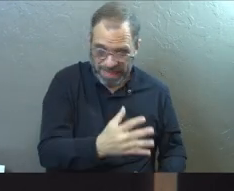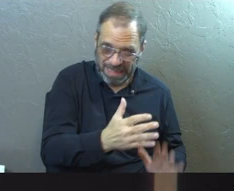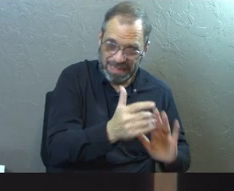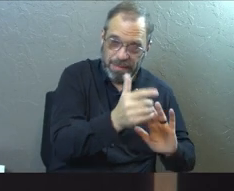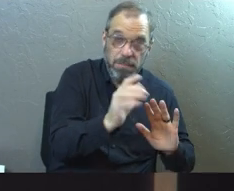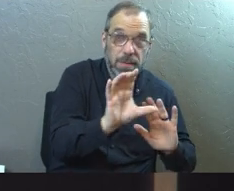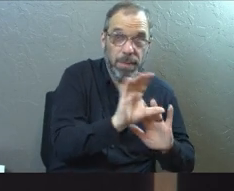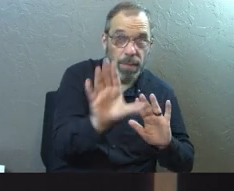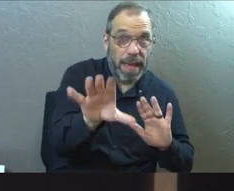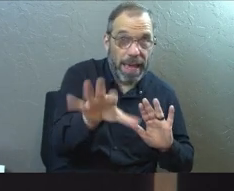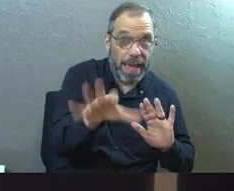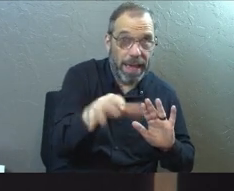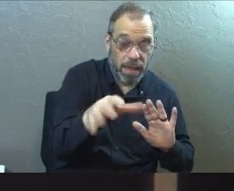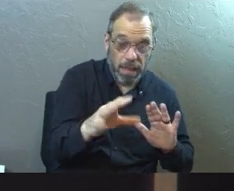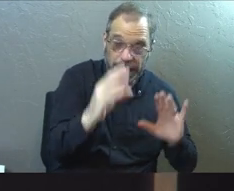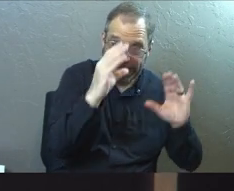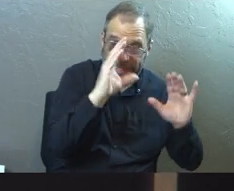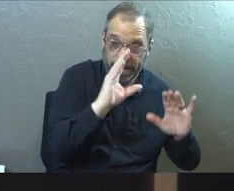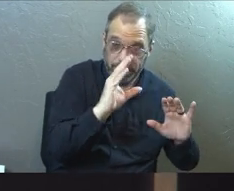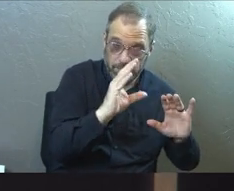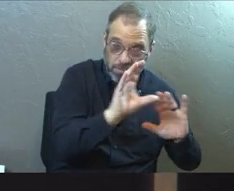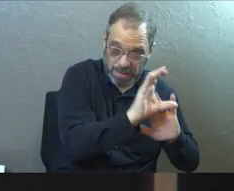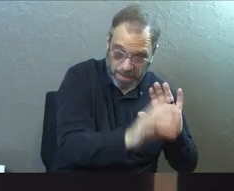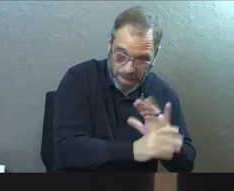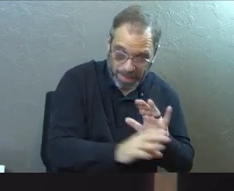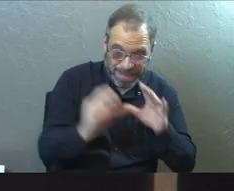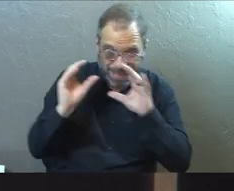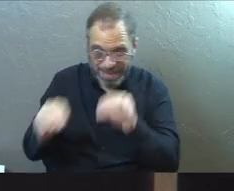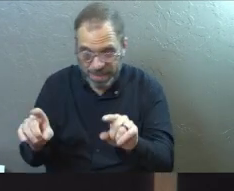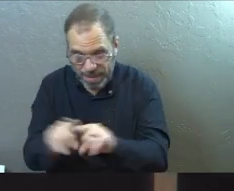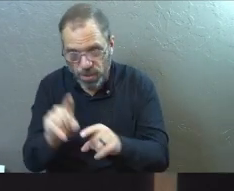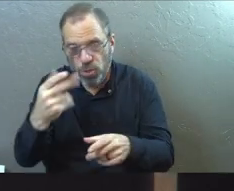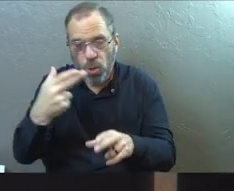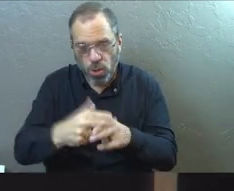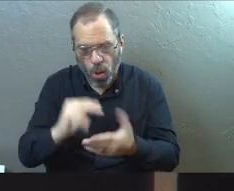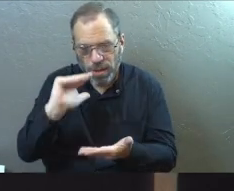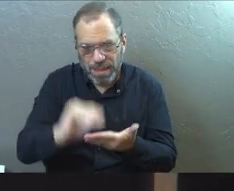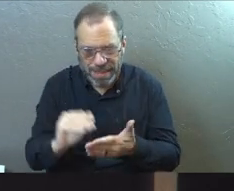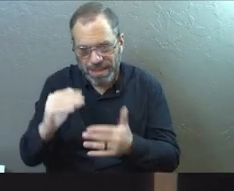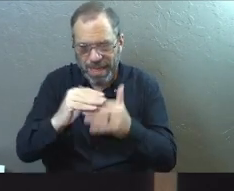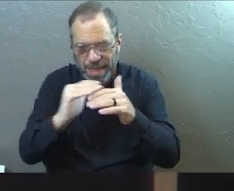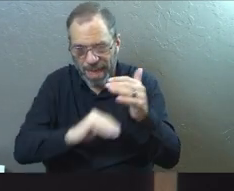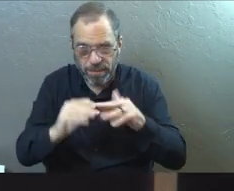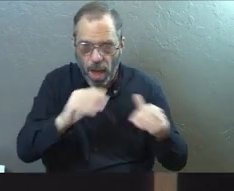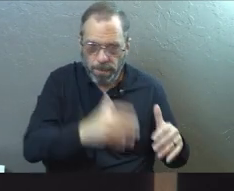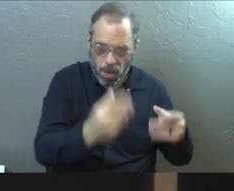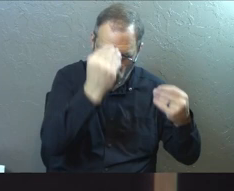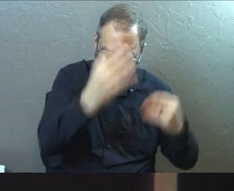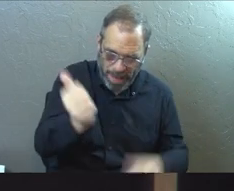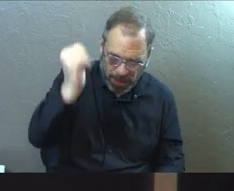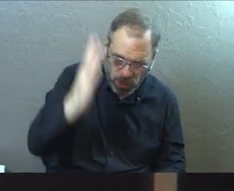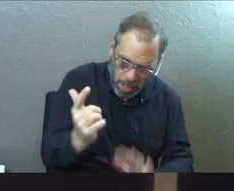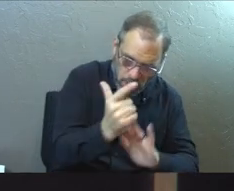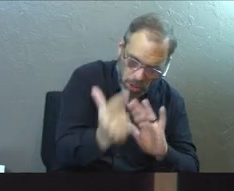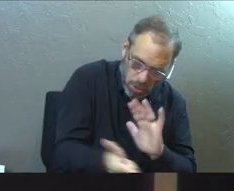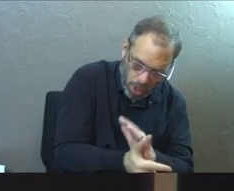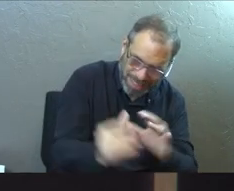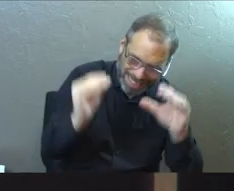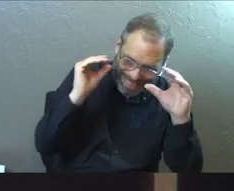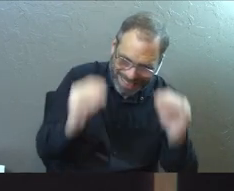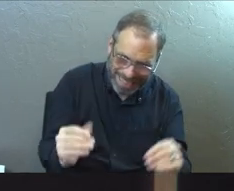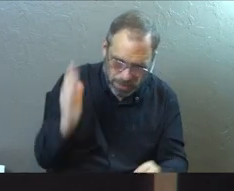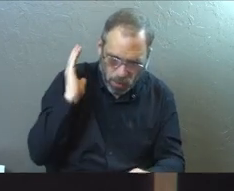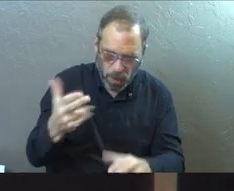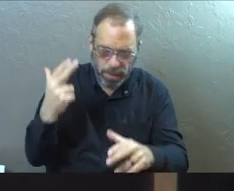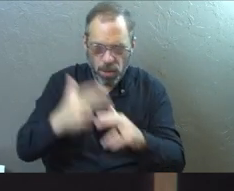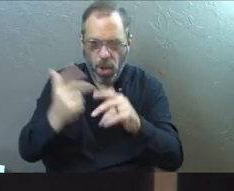commandment, don't miss this, and teach others to do the same, you will be called the least in the kingdom of heaven. But anyone who obeys God's laws and teaches